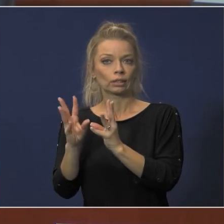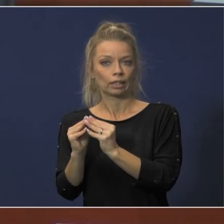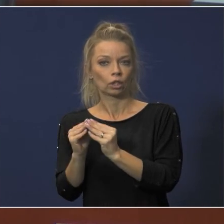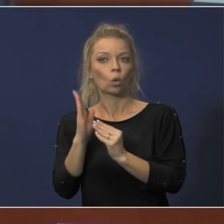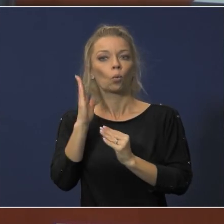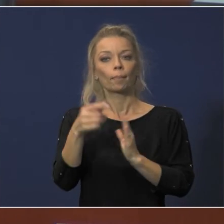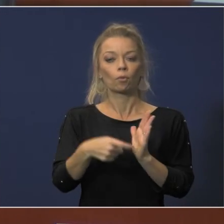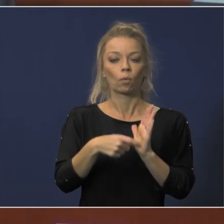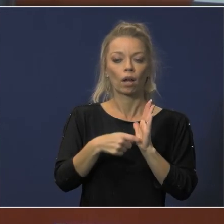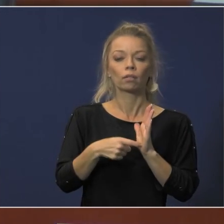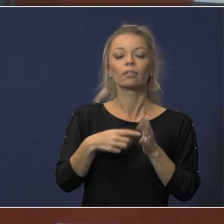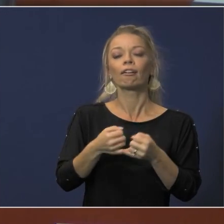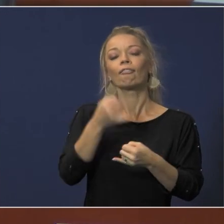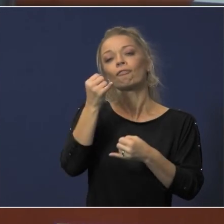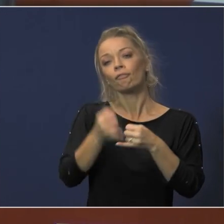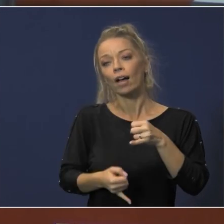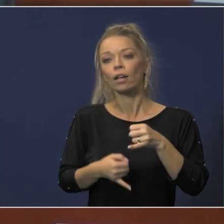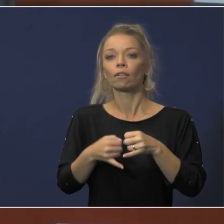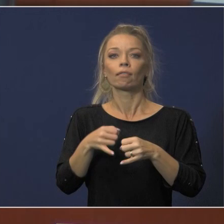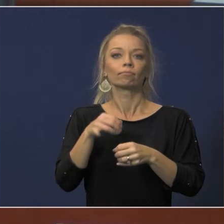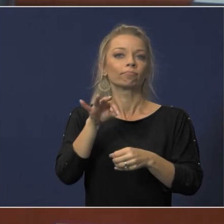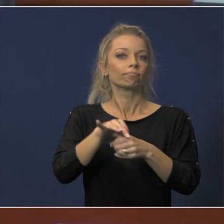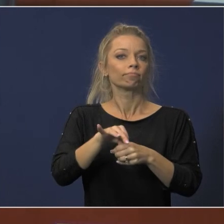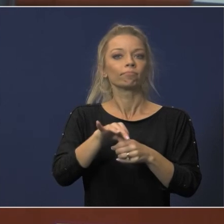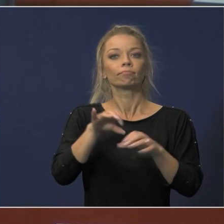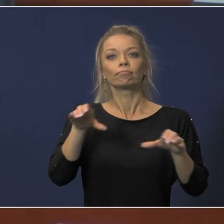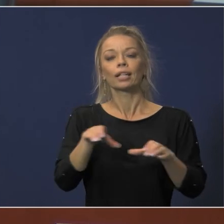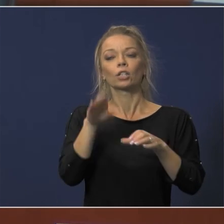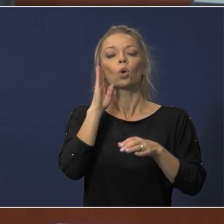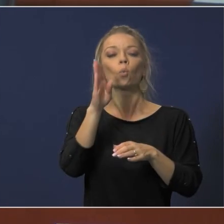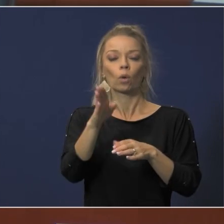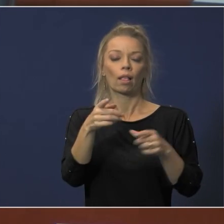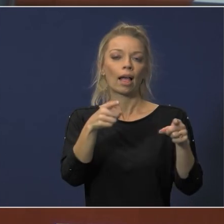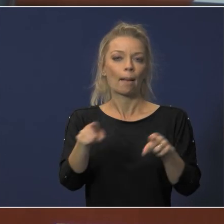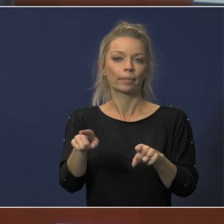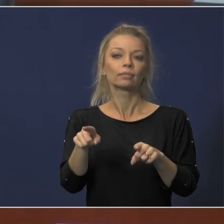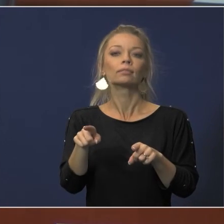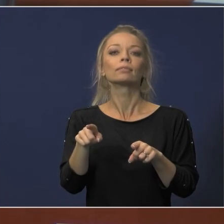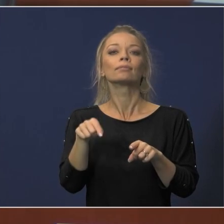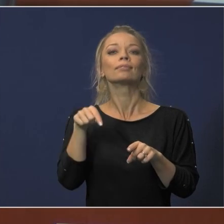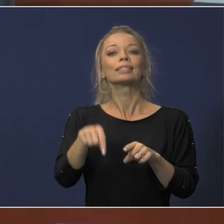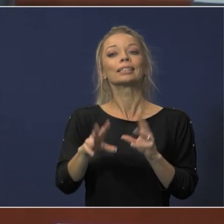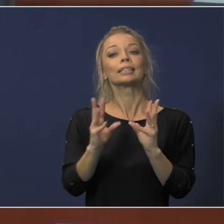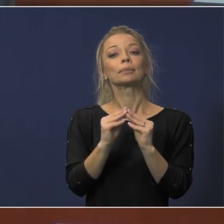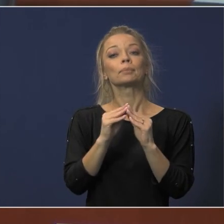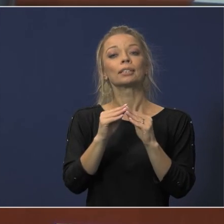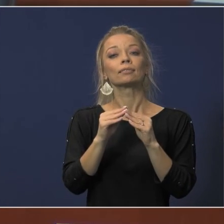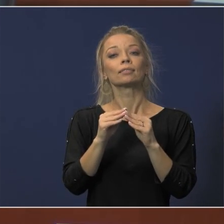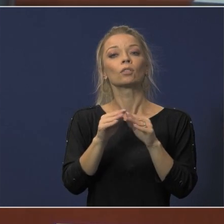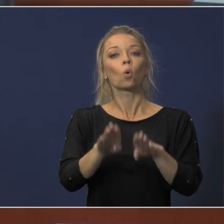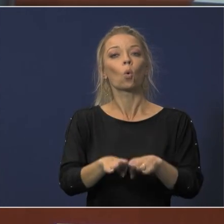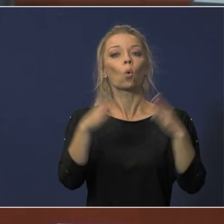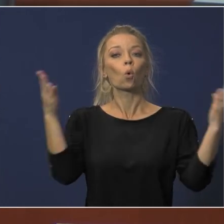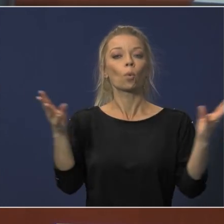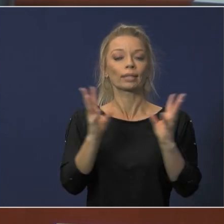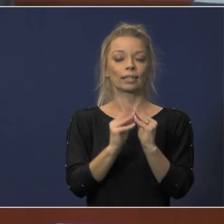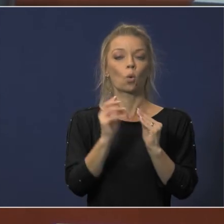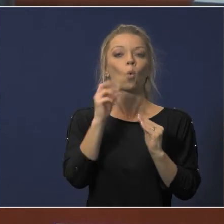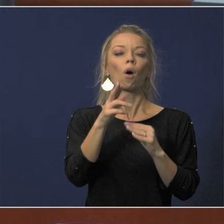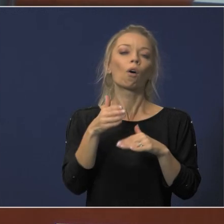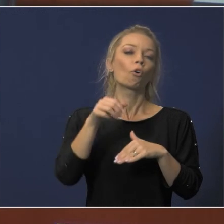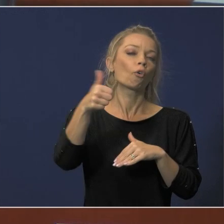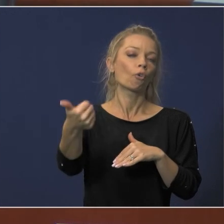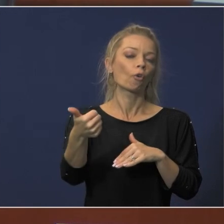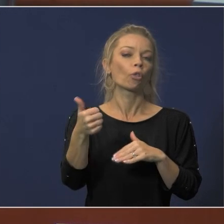such final vote action or decision shall be taken upon the reconvening of this meeting in open session or at a subsequent